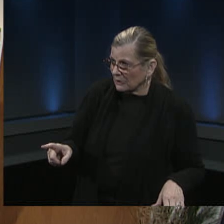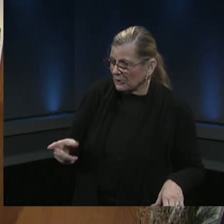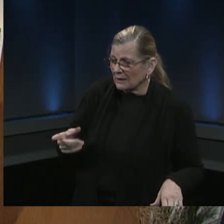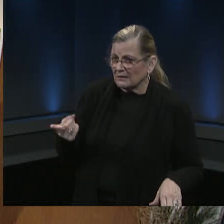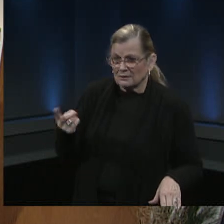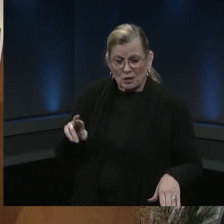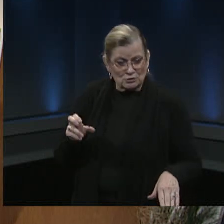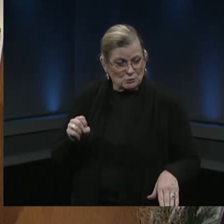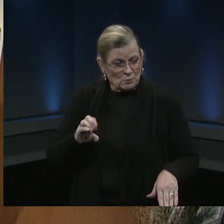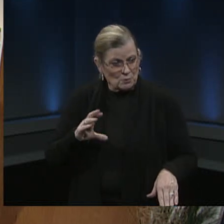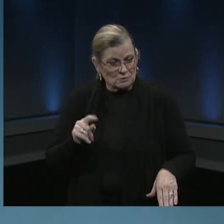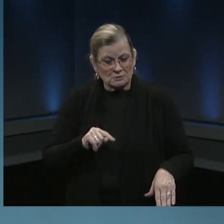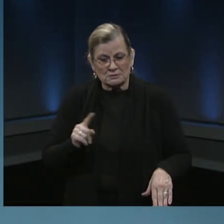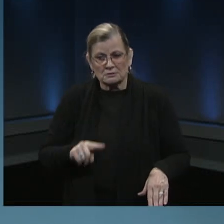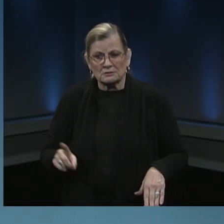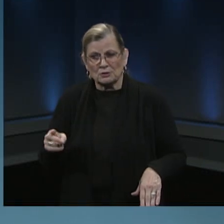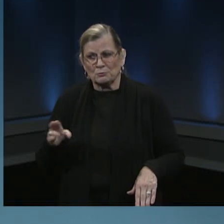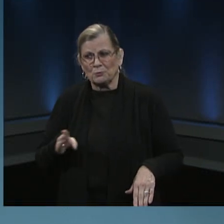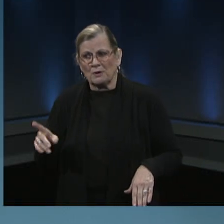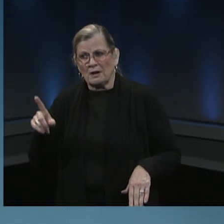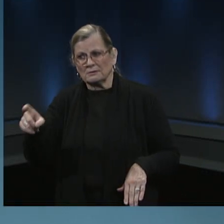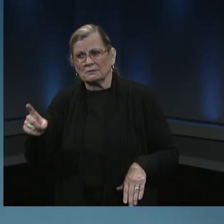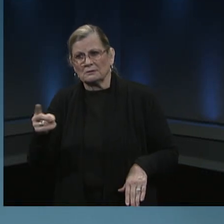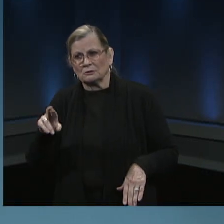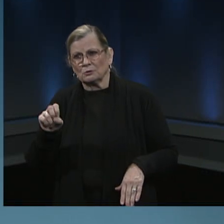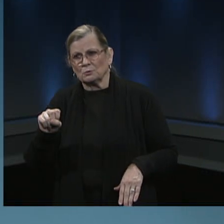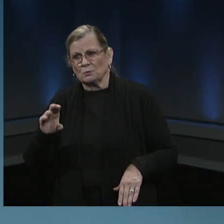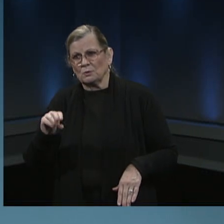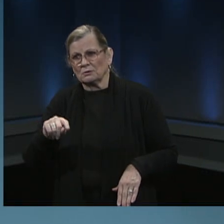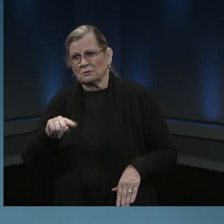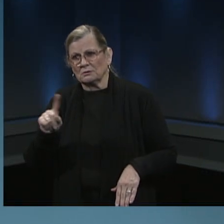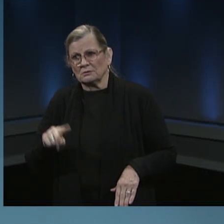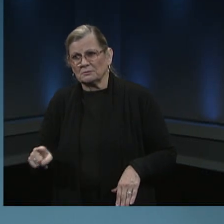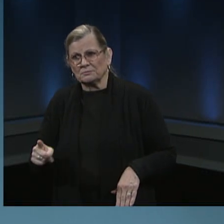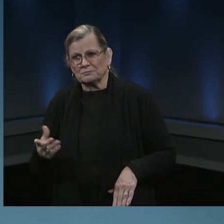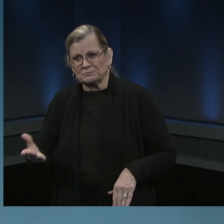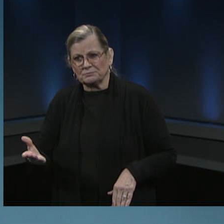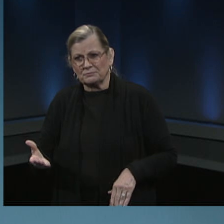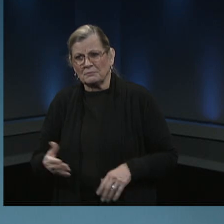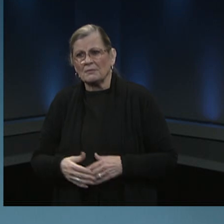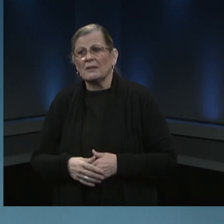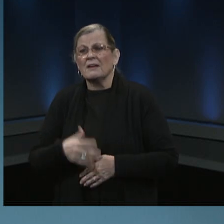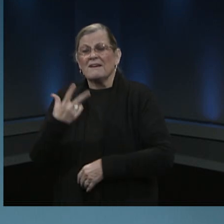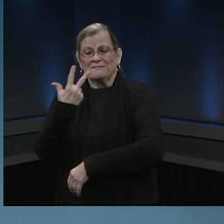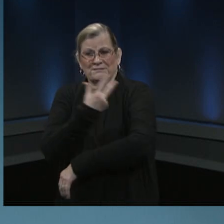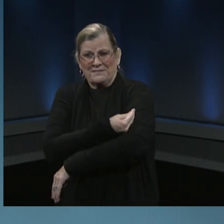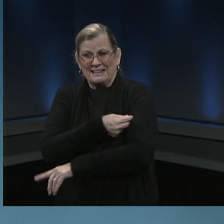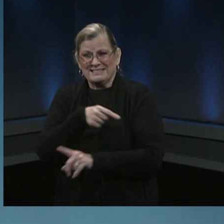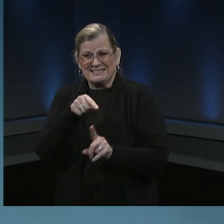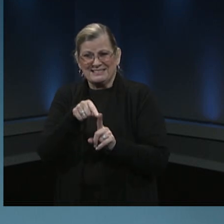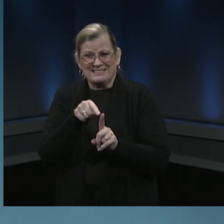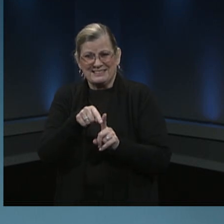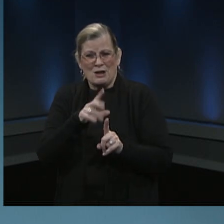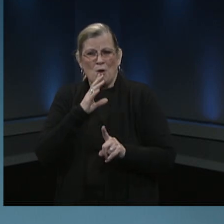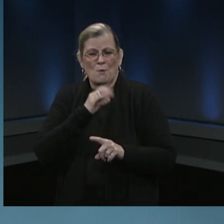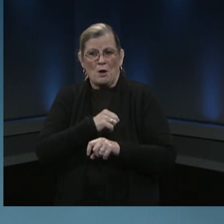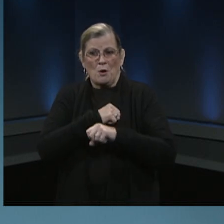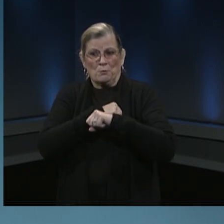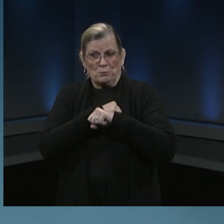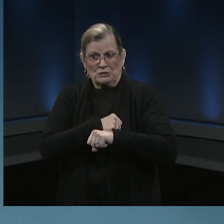so the vaccine will protect you against getting symptomatic disease